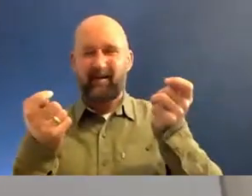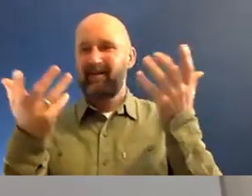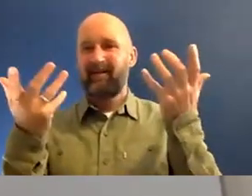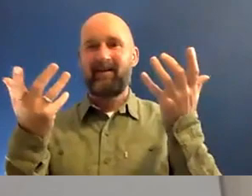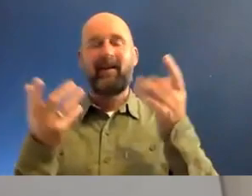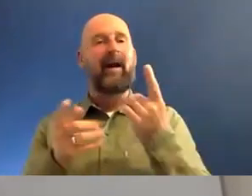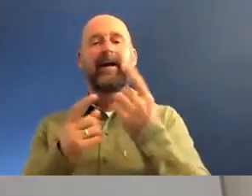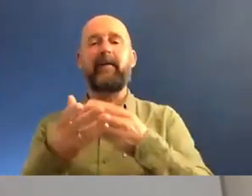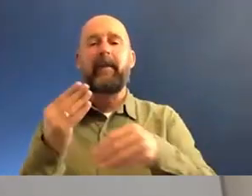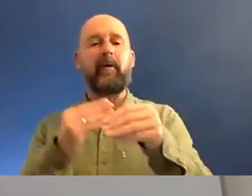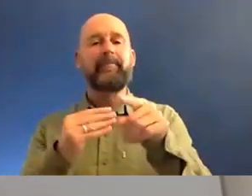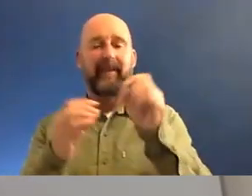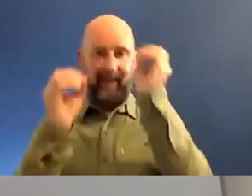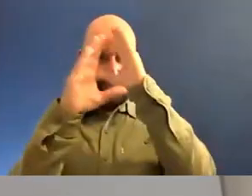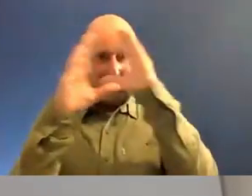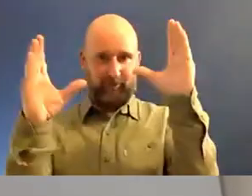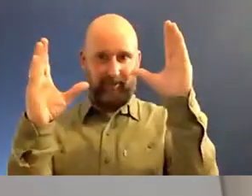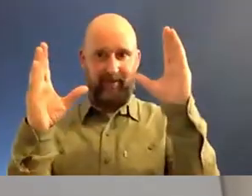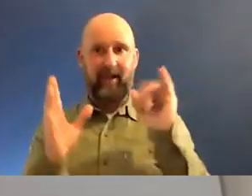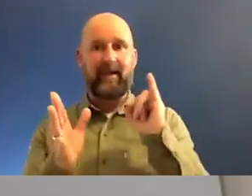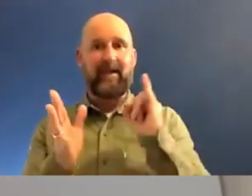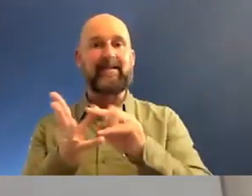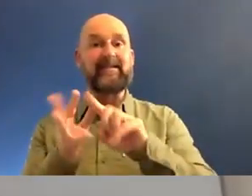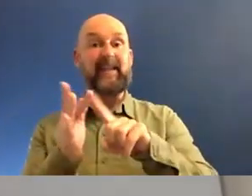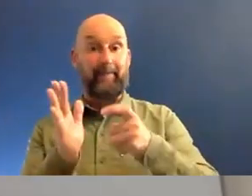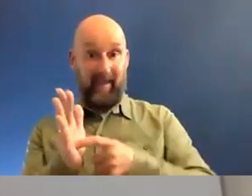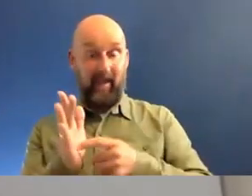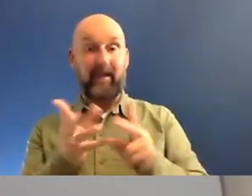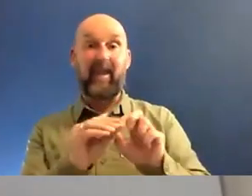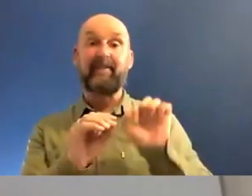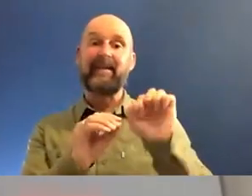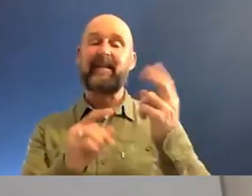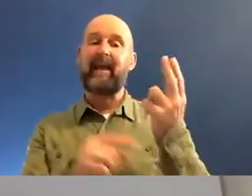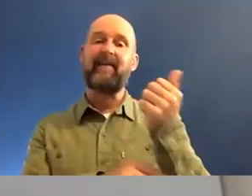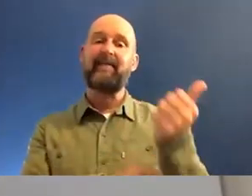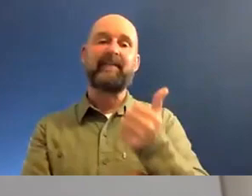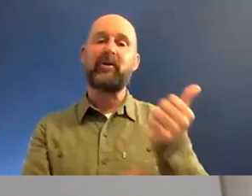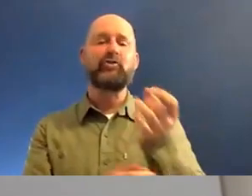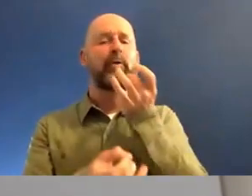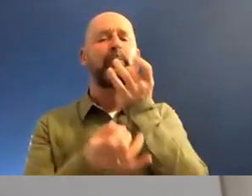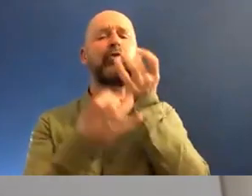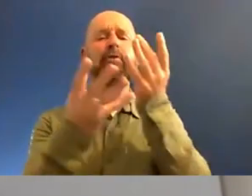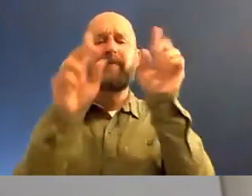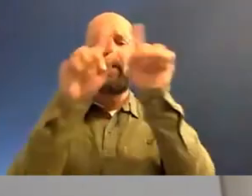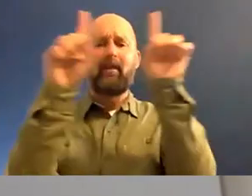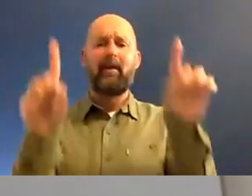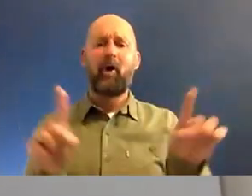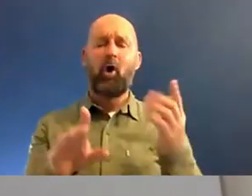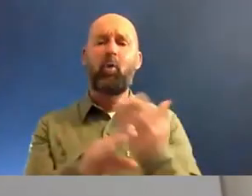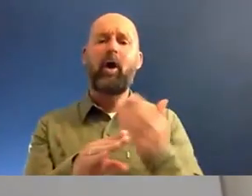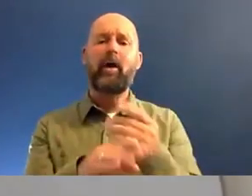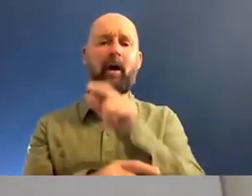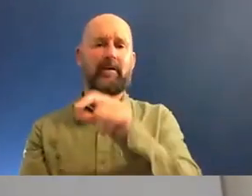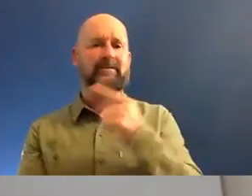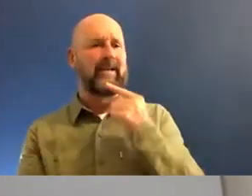equivalent I can give would be imagine Samir putting forward one of his finished beautiful pieces of work and somebody